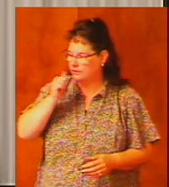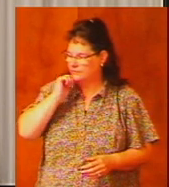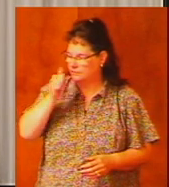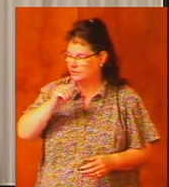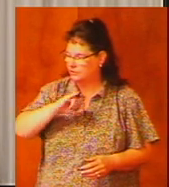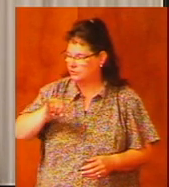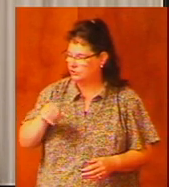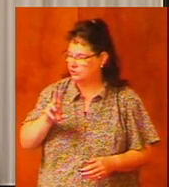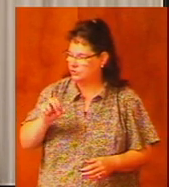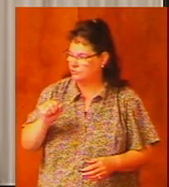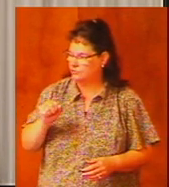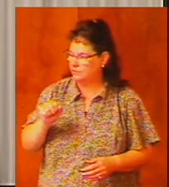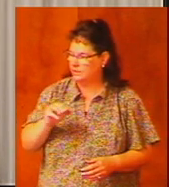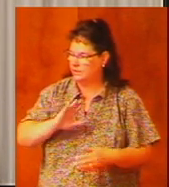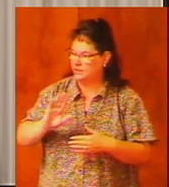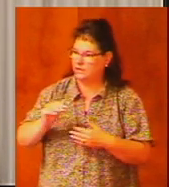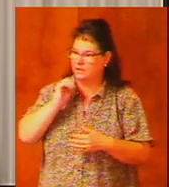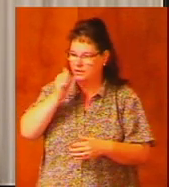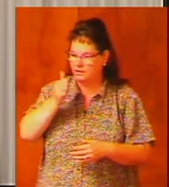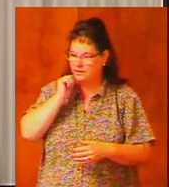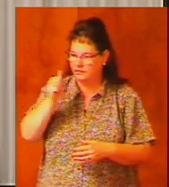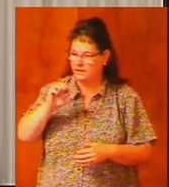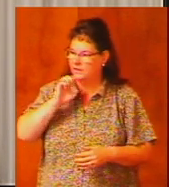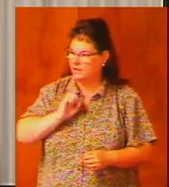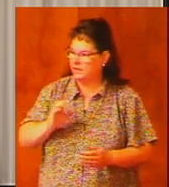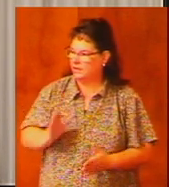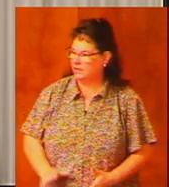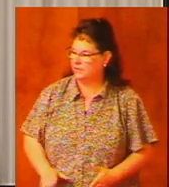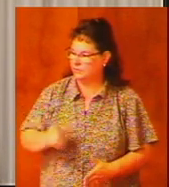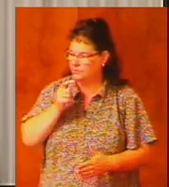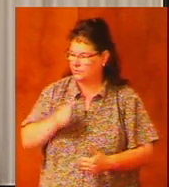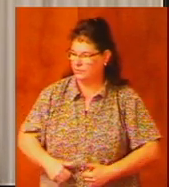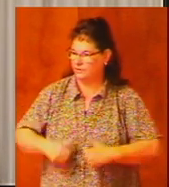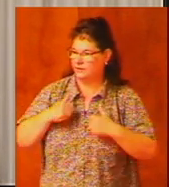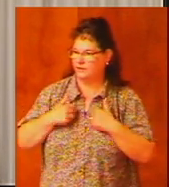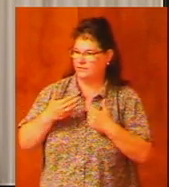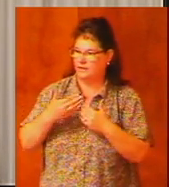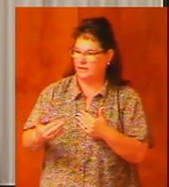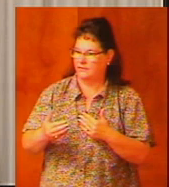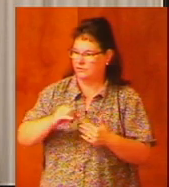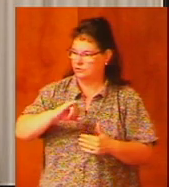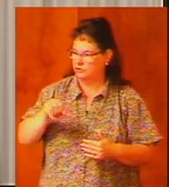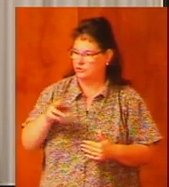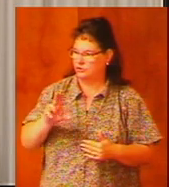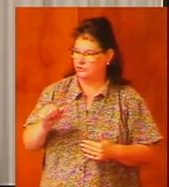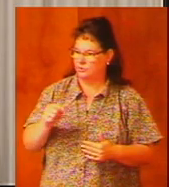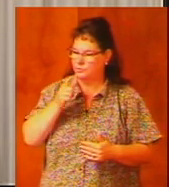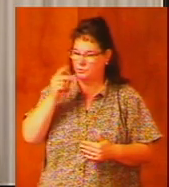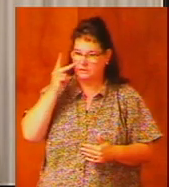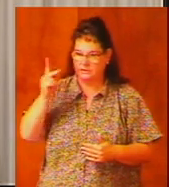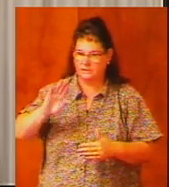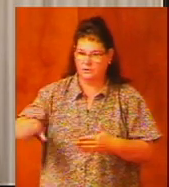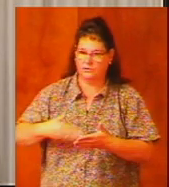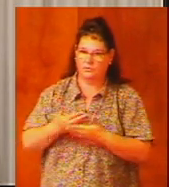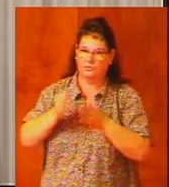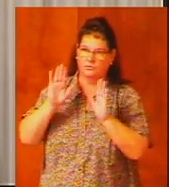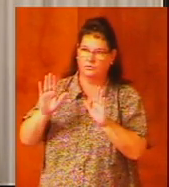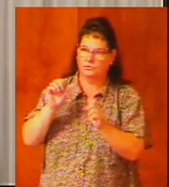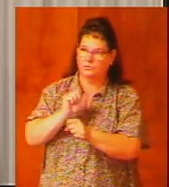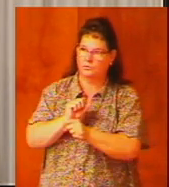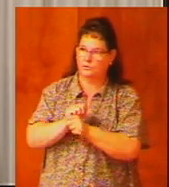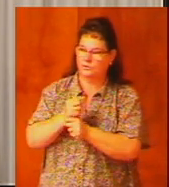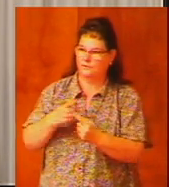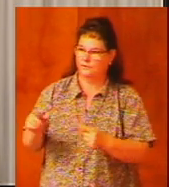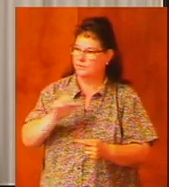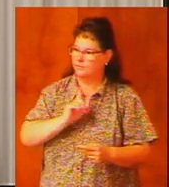of Joshua and all the days of the elders who outlived Joshua, who had seen all the great works of the Lord,